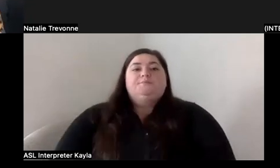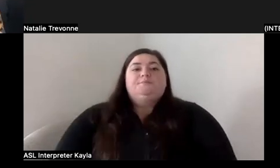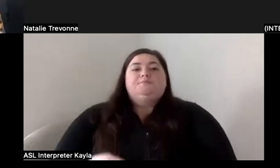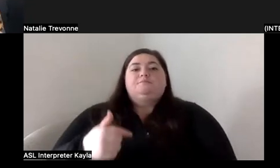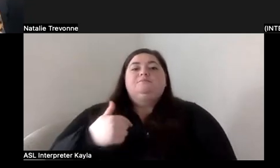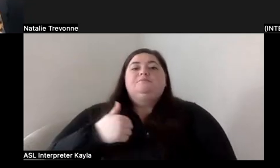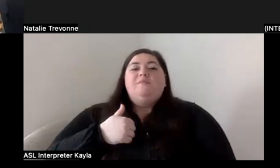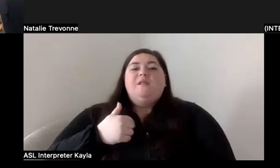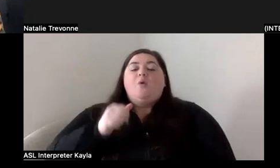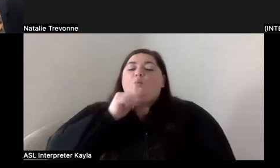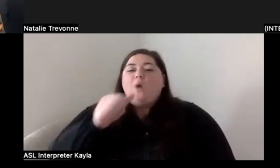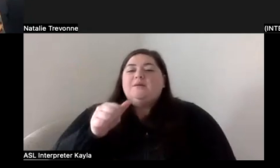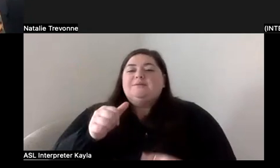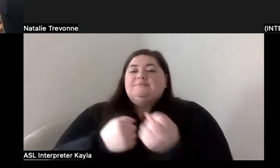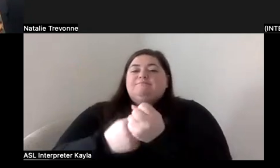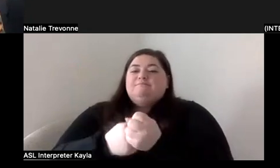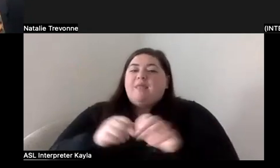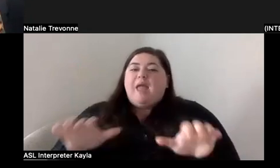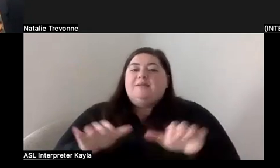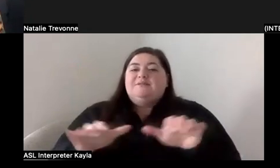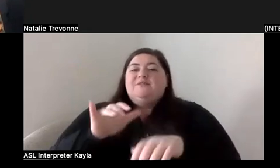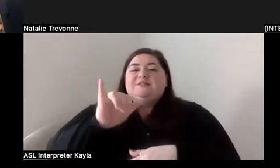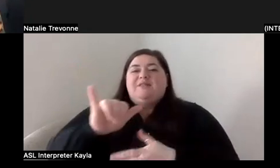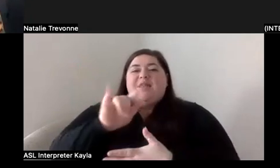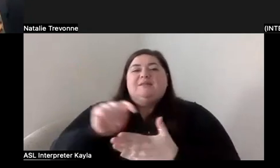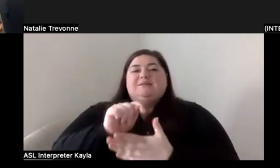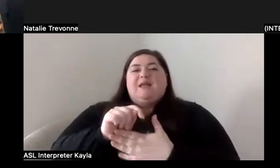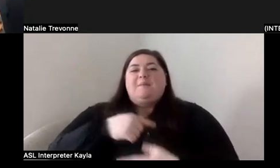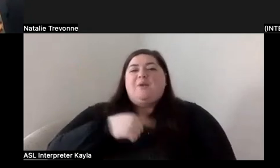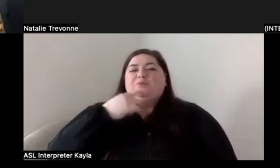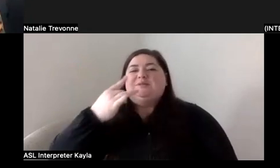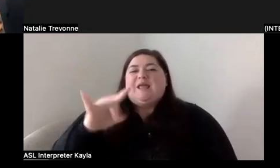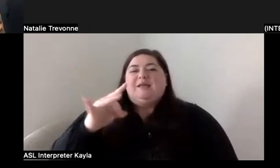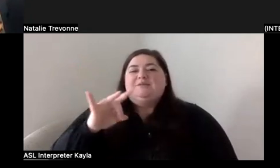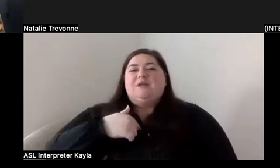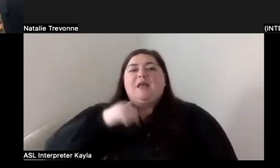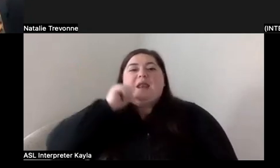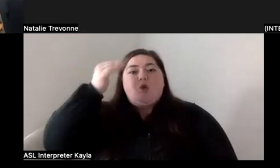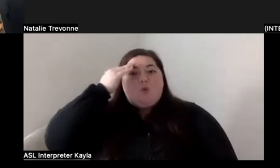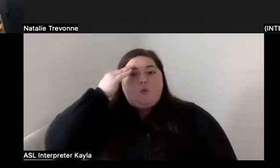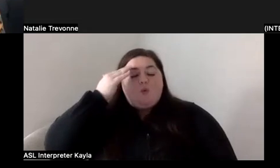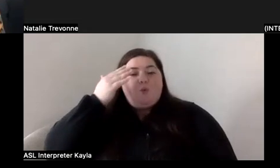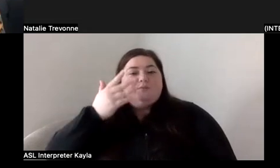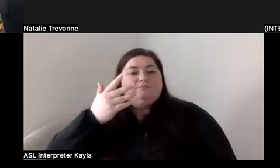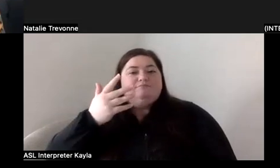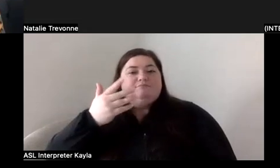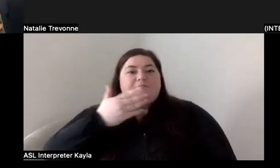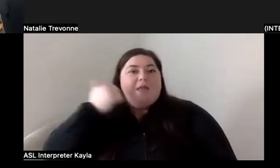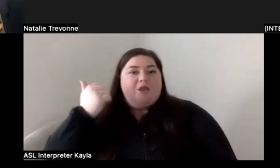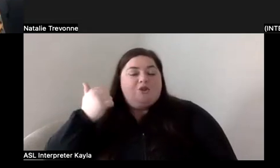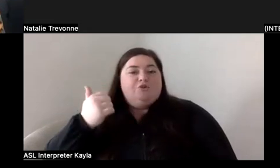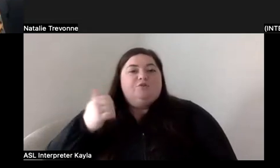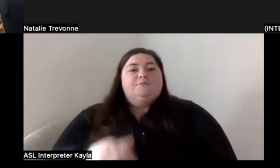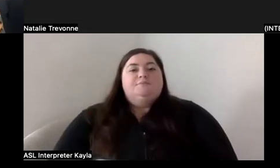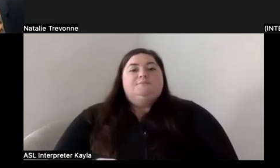activist at that time. And I was like 18. So I didn't know any better. So, you know, I